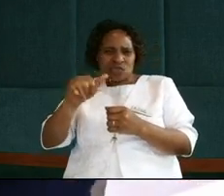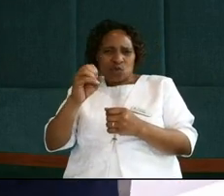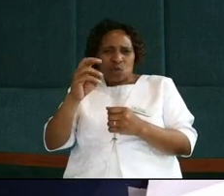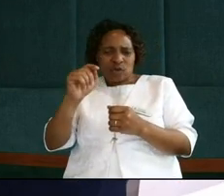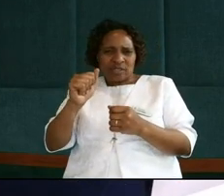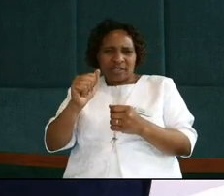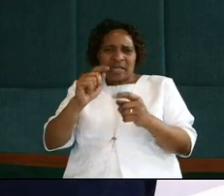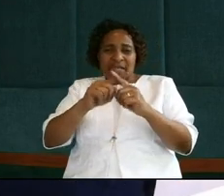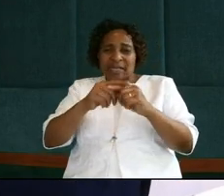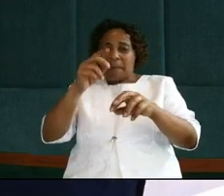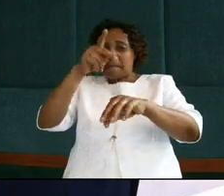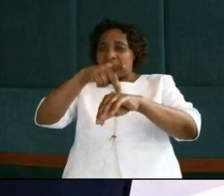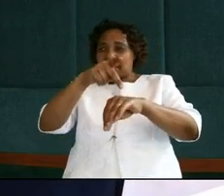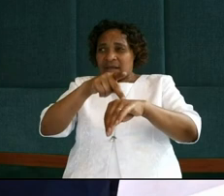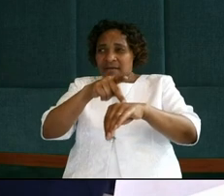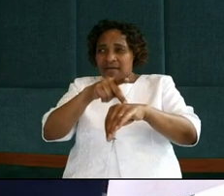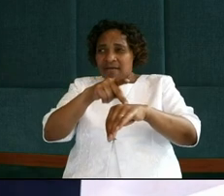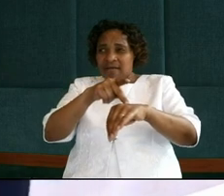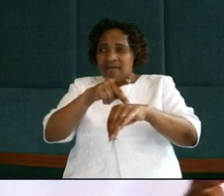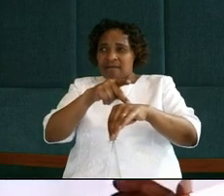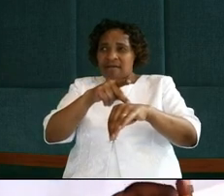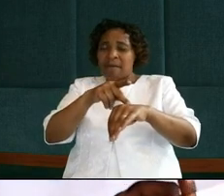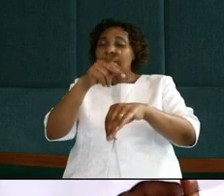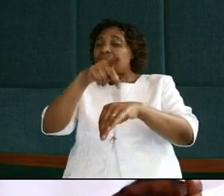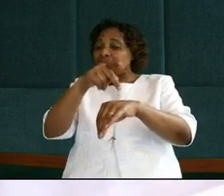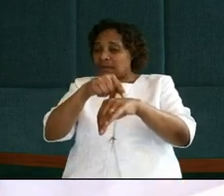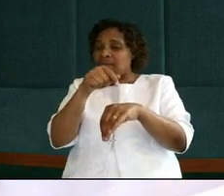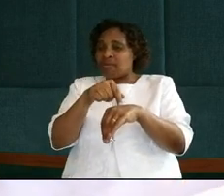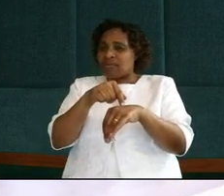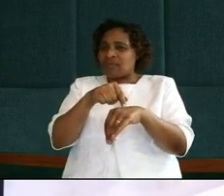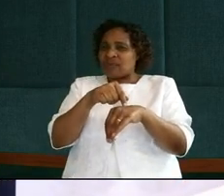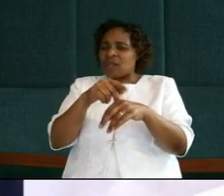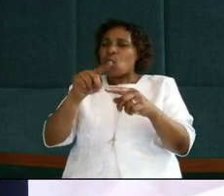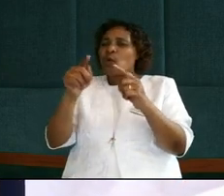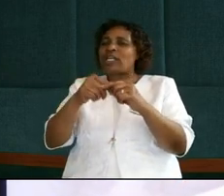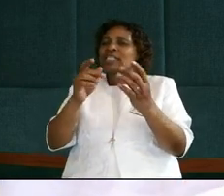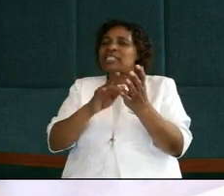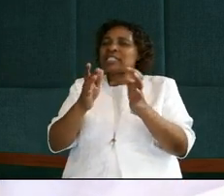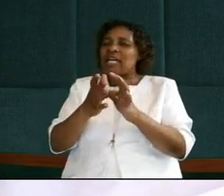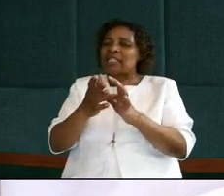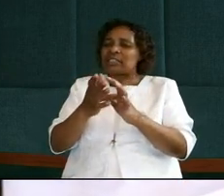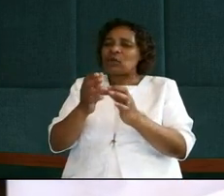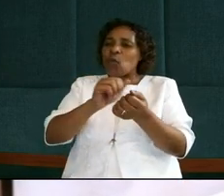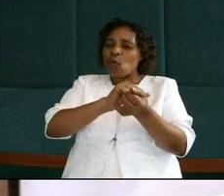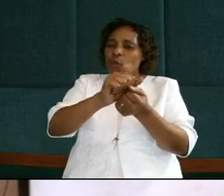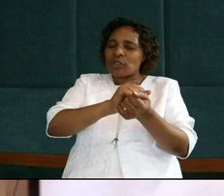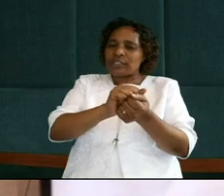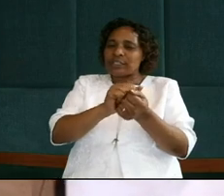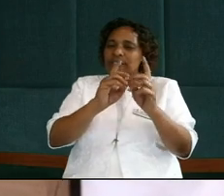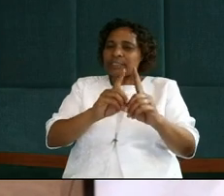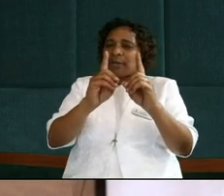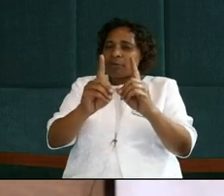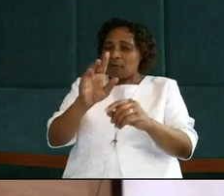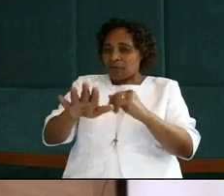about Peter. Is somebody with me? Peter. When Jesus washes his disciples' feet and